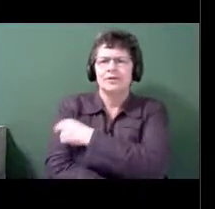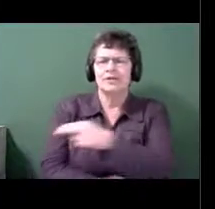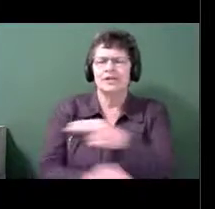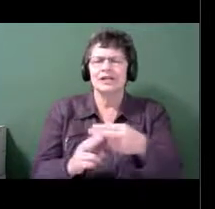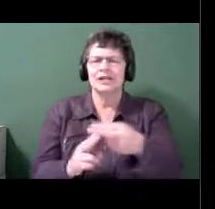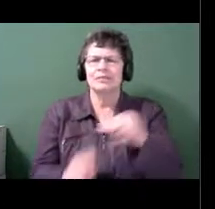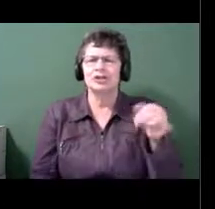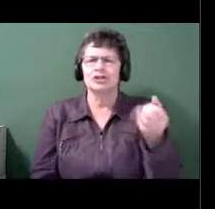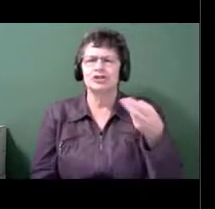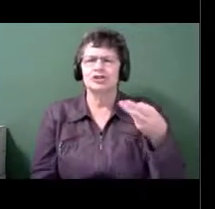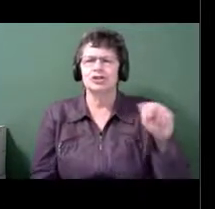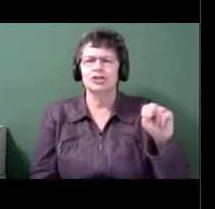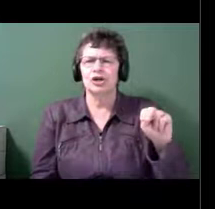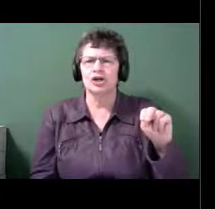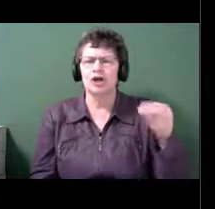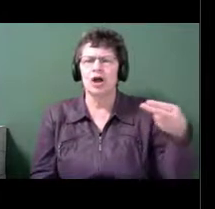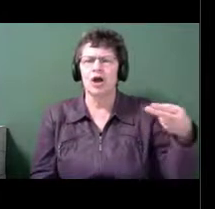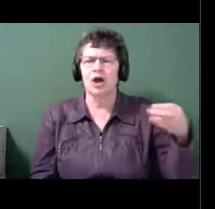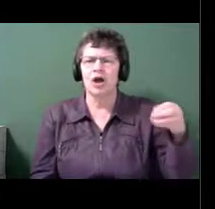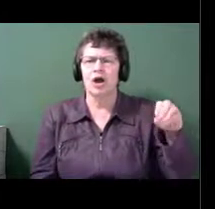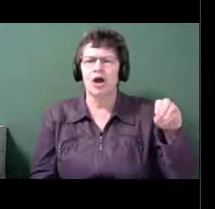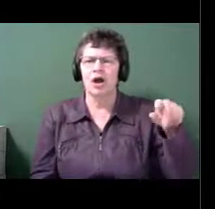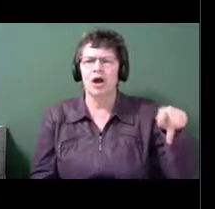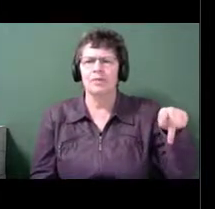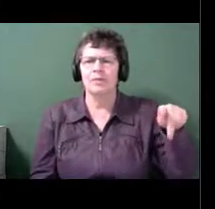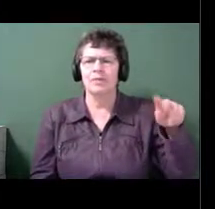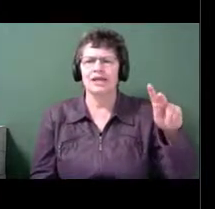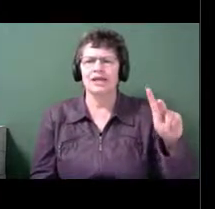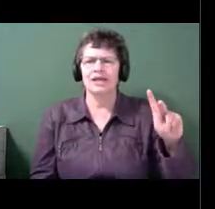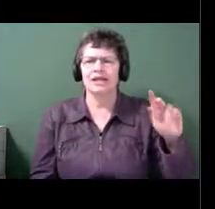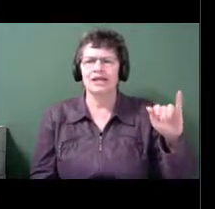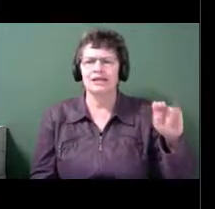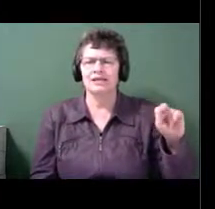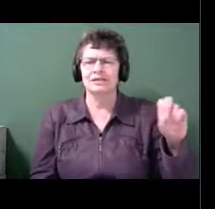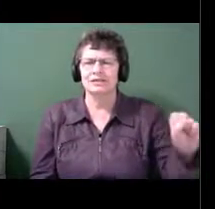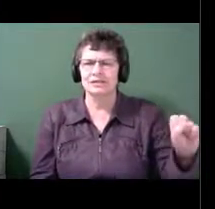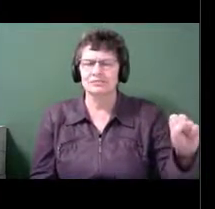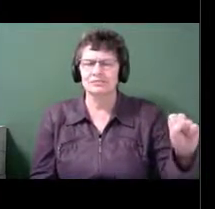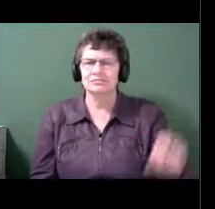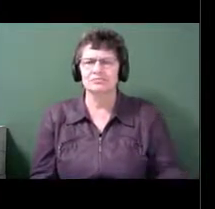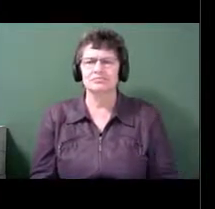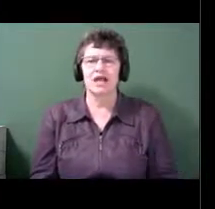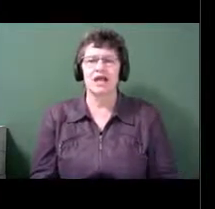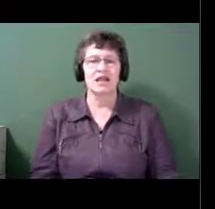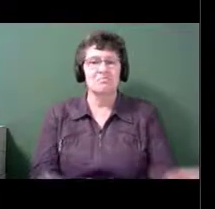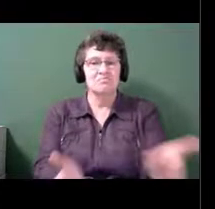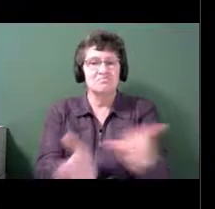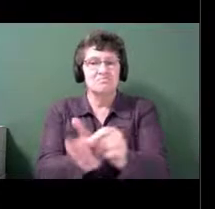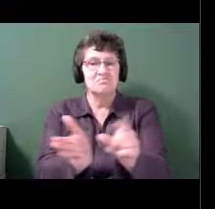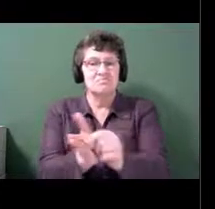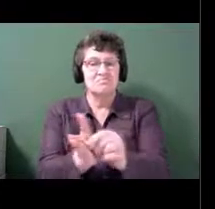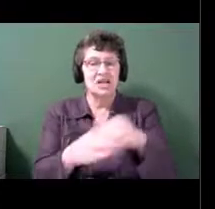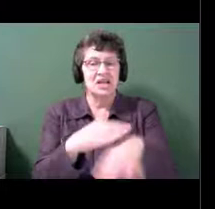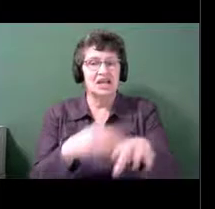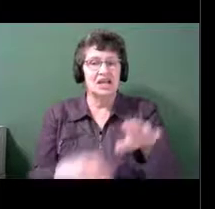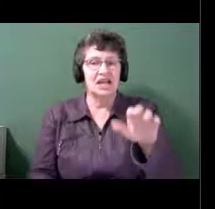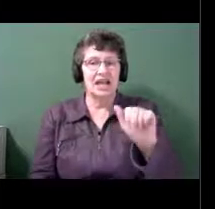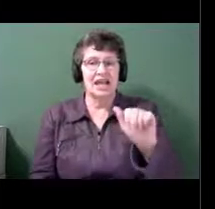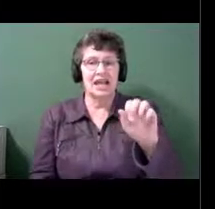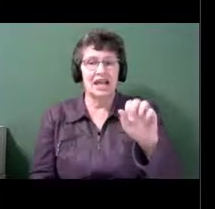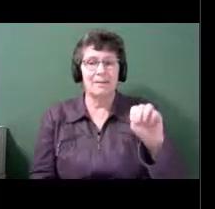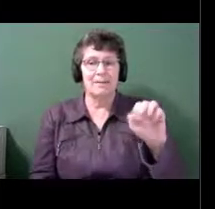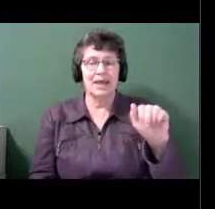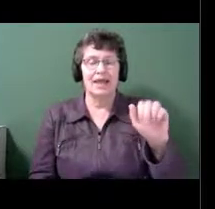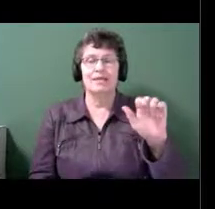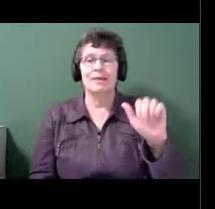Association. And it was looking at people who started out pretty much the same place at the beginning of the study.